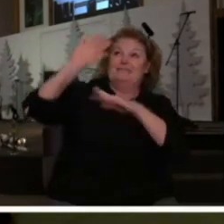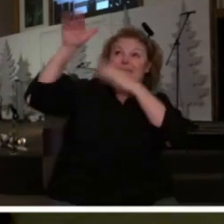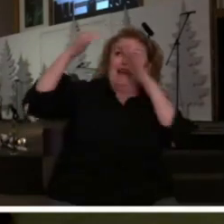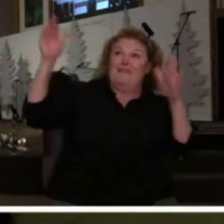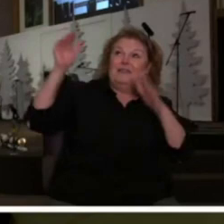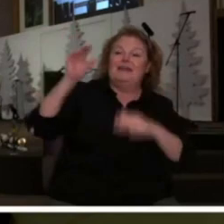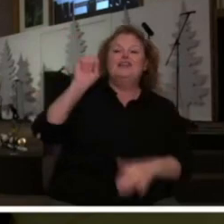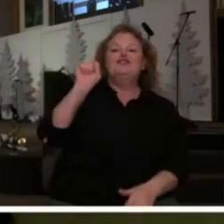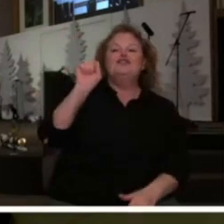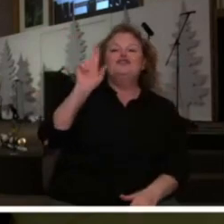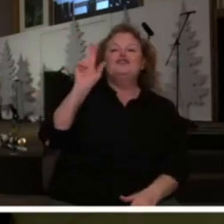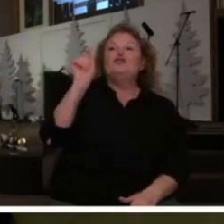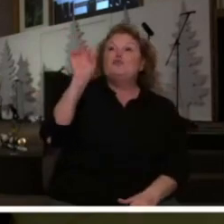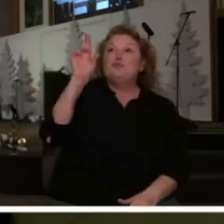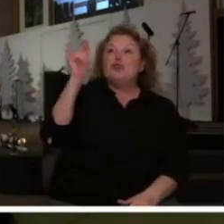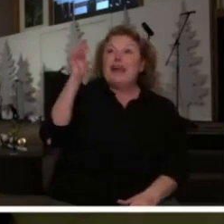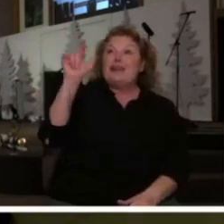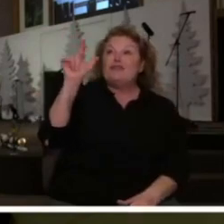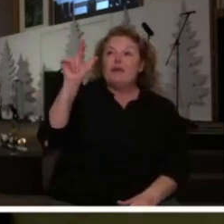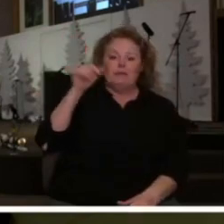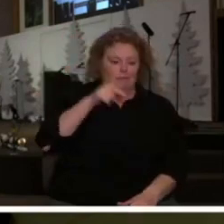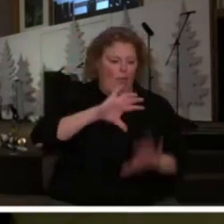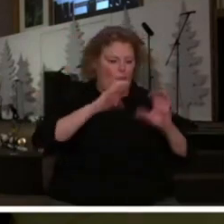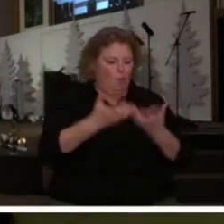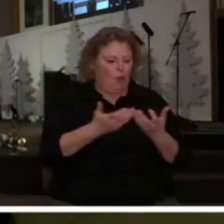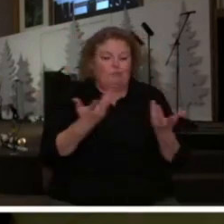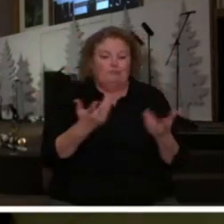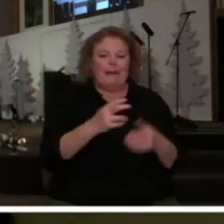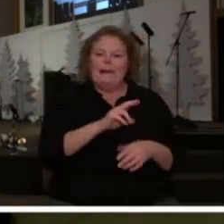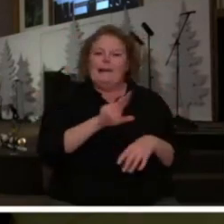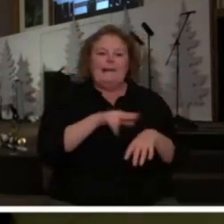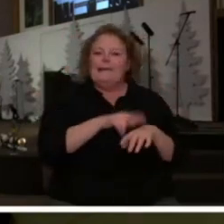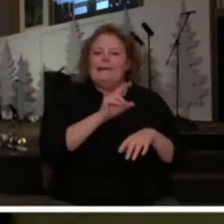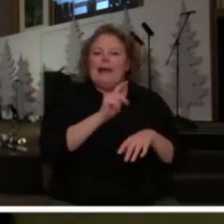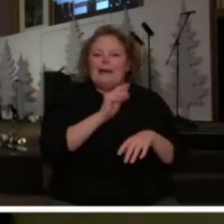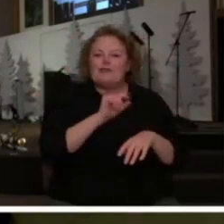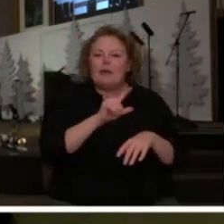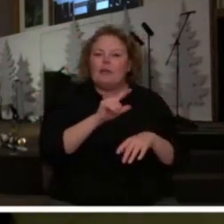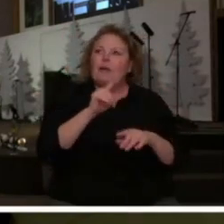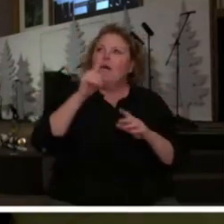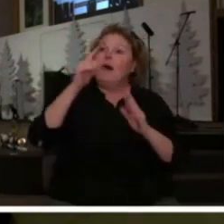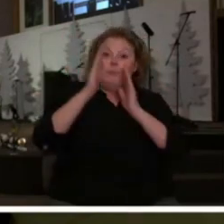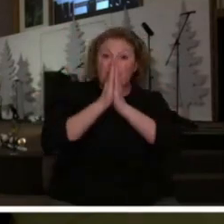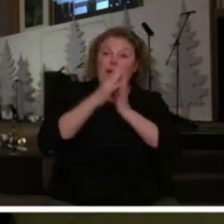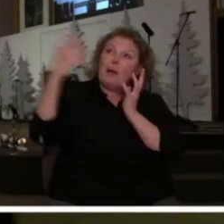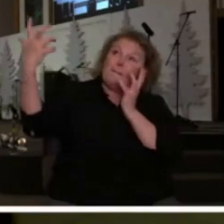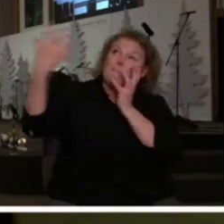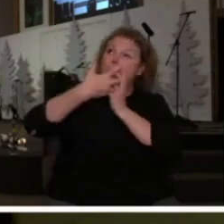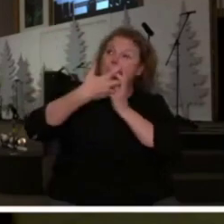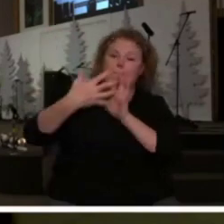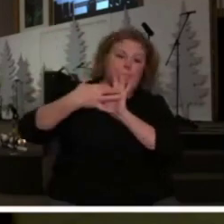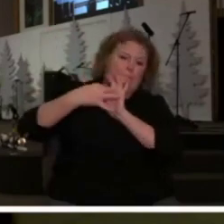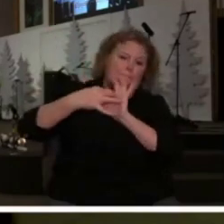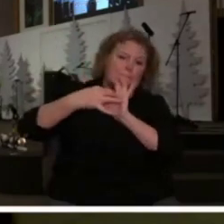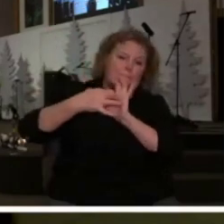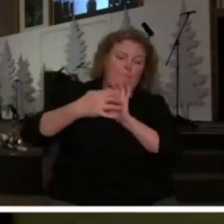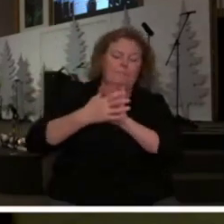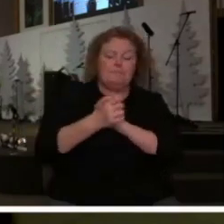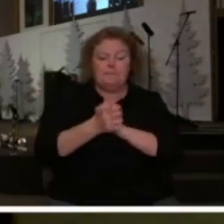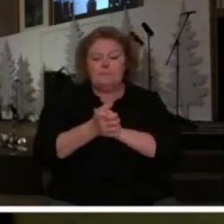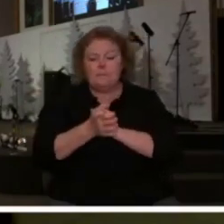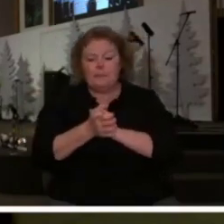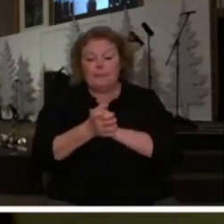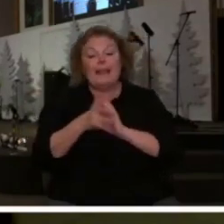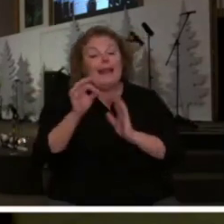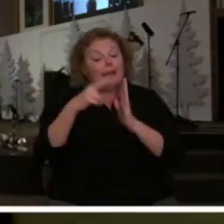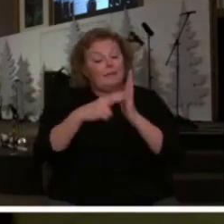For those of you who are Bible scholars and Bible studyers, you will recognize that prayer is often the point when